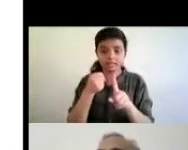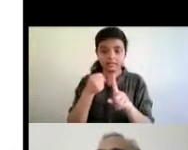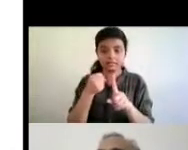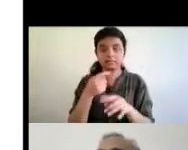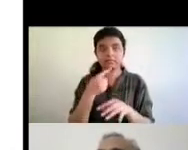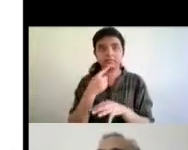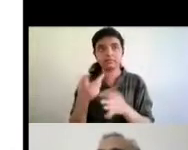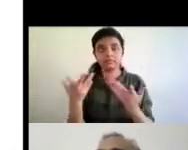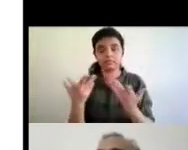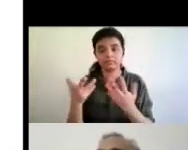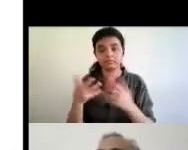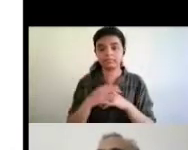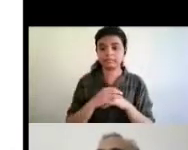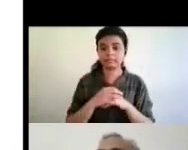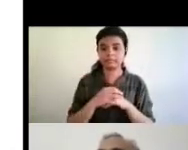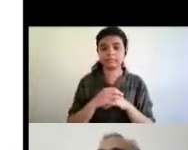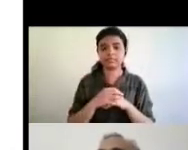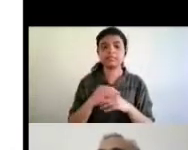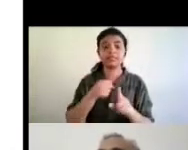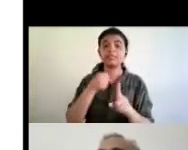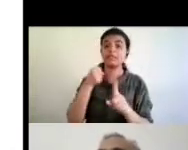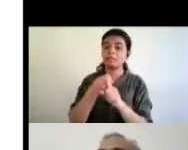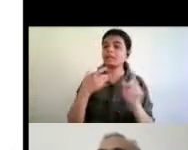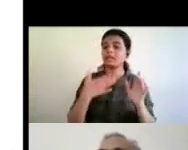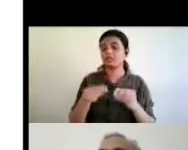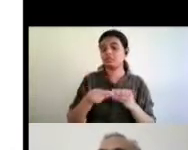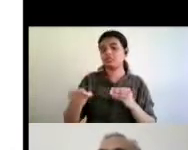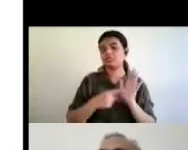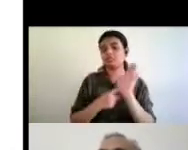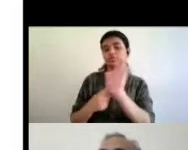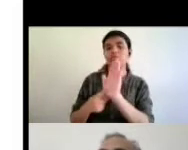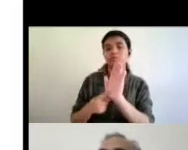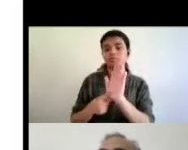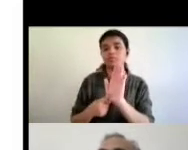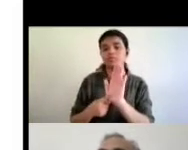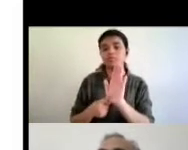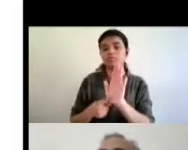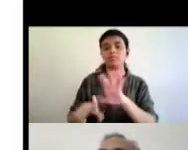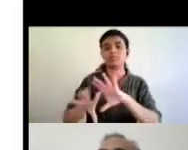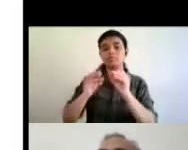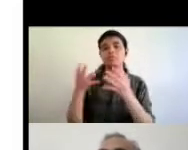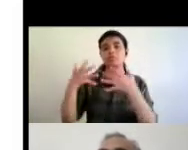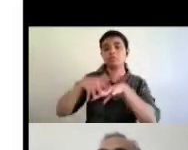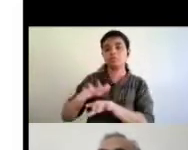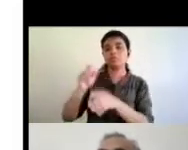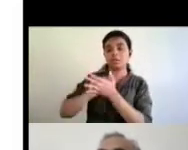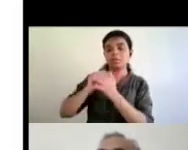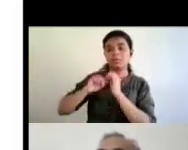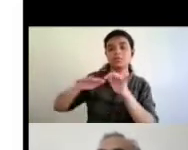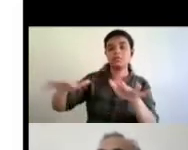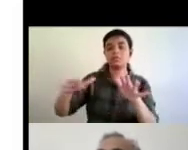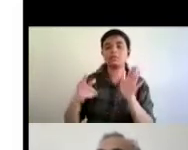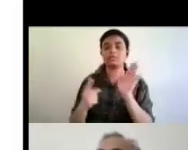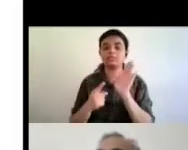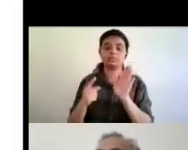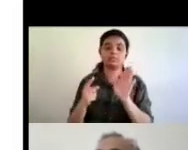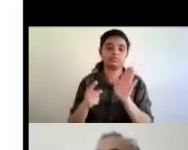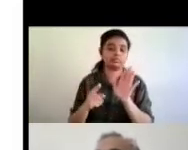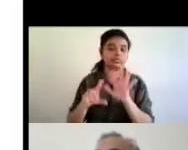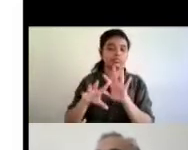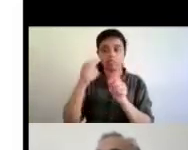show you the impact of this whole uh inclusive publishing uh issue